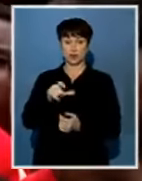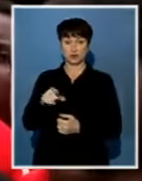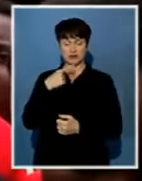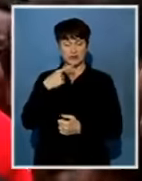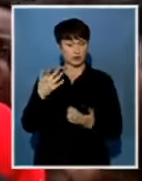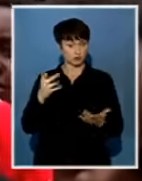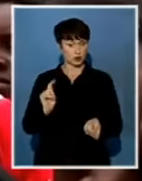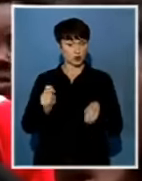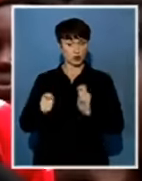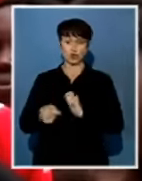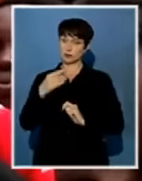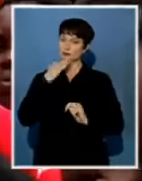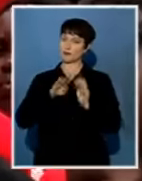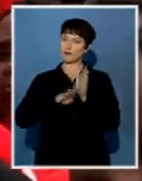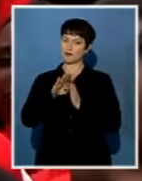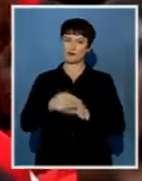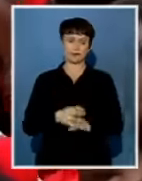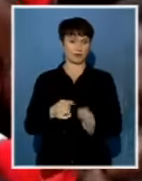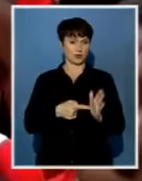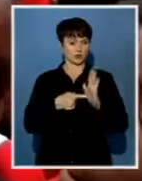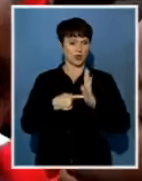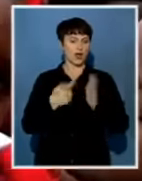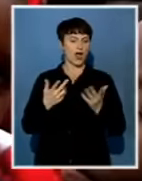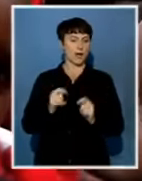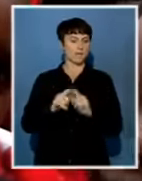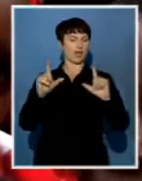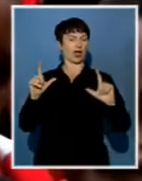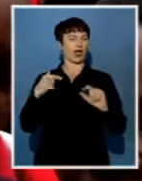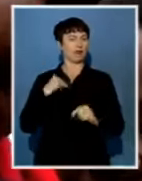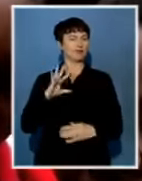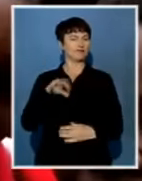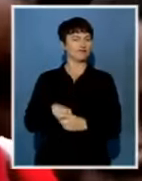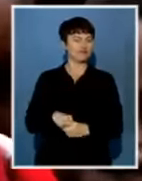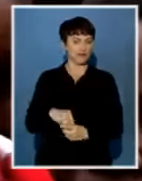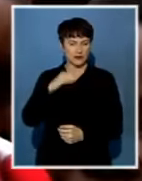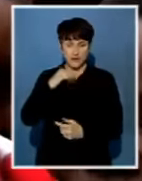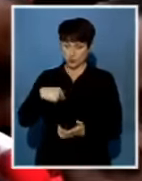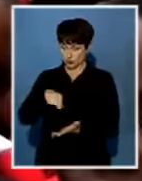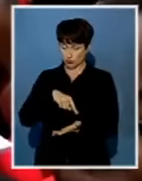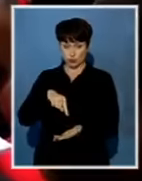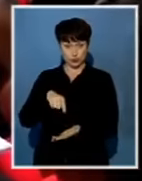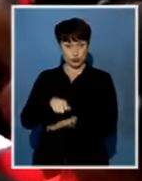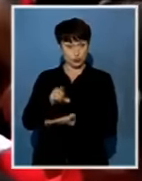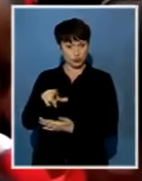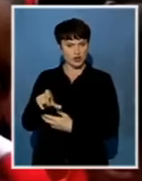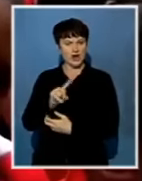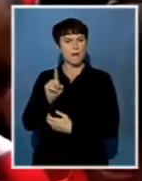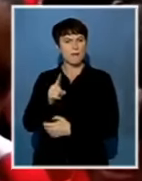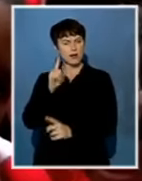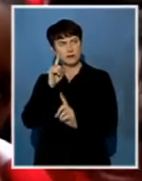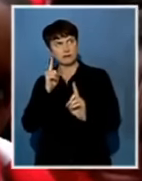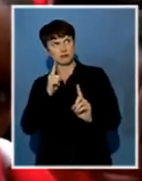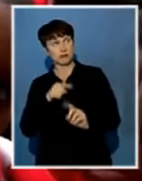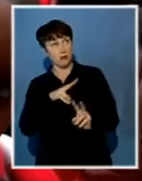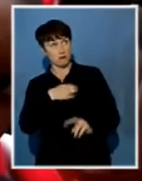It just shows us that we are part of the bigger picture, and it's up to us as students to look up to people